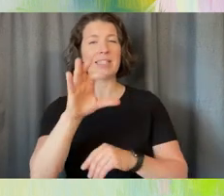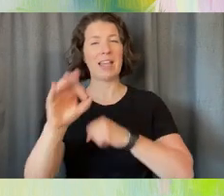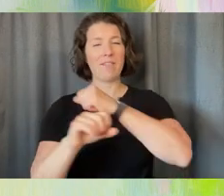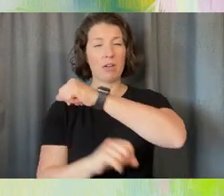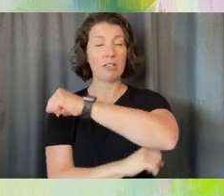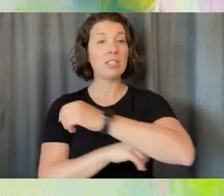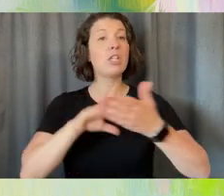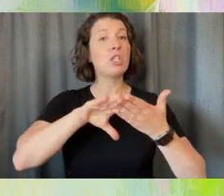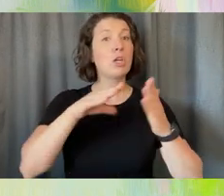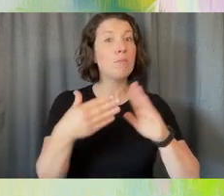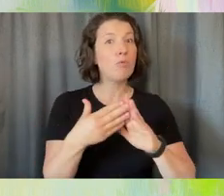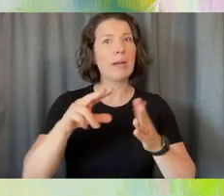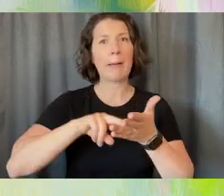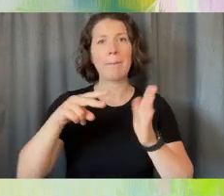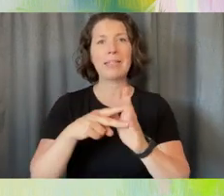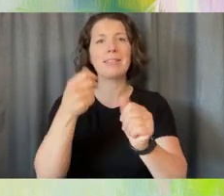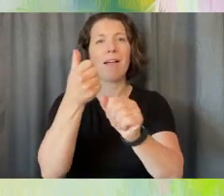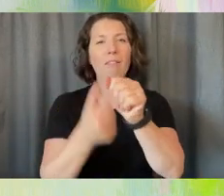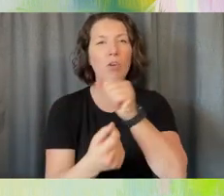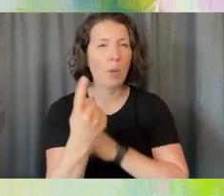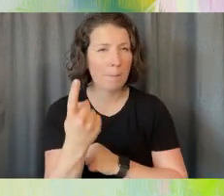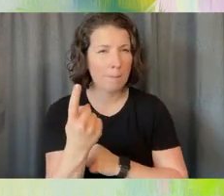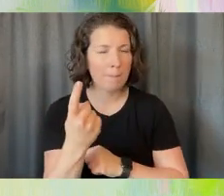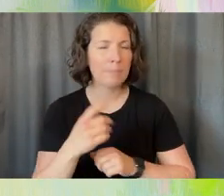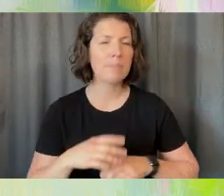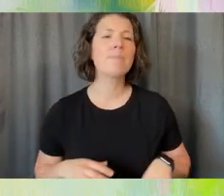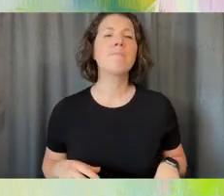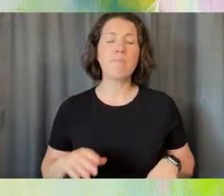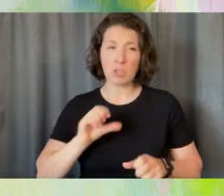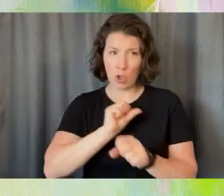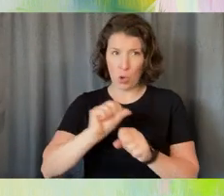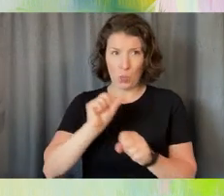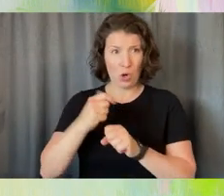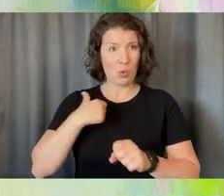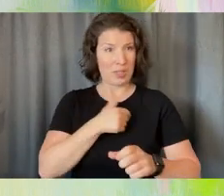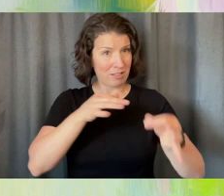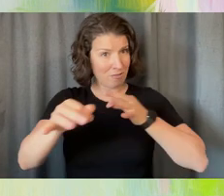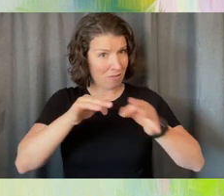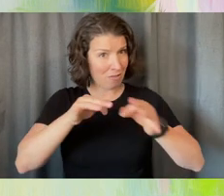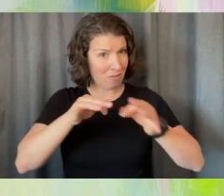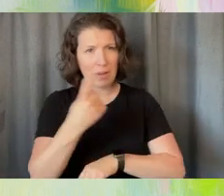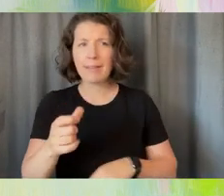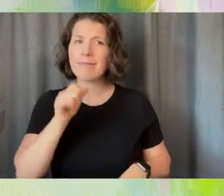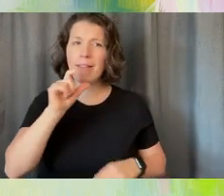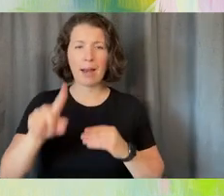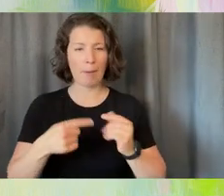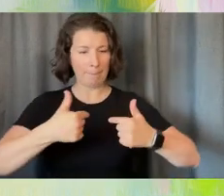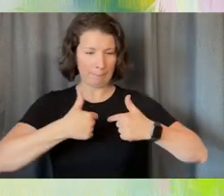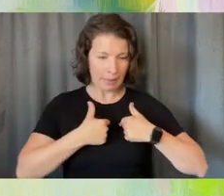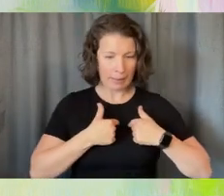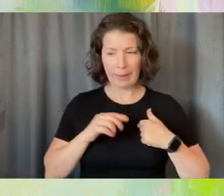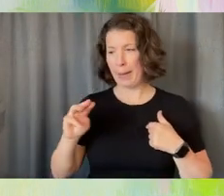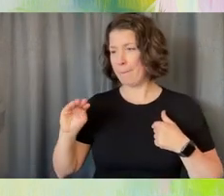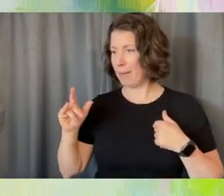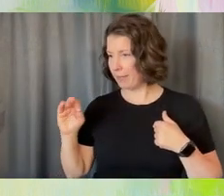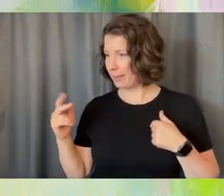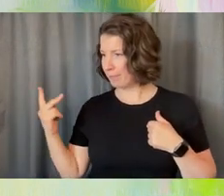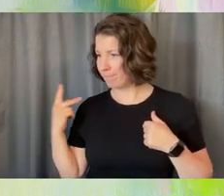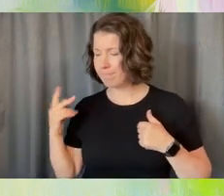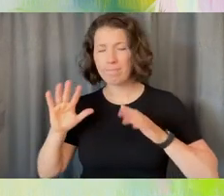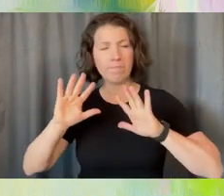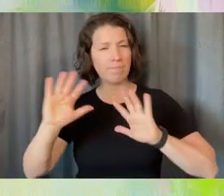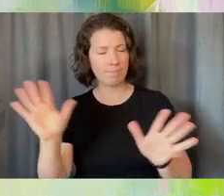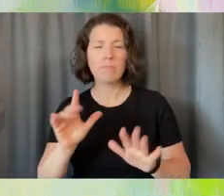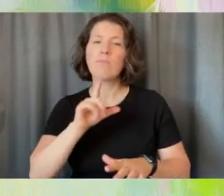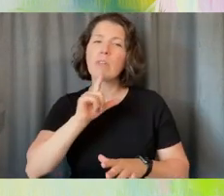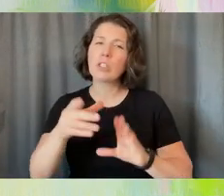means everyone. So the work we're going to describe today really isn't about me and Melanie. Instead, it's really the story of a